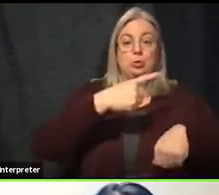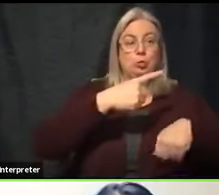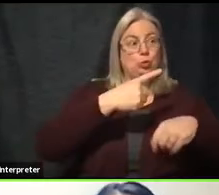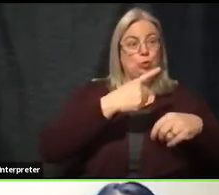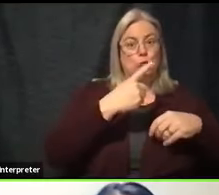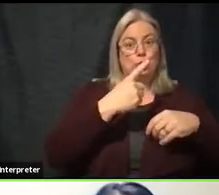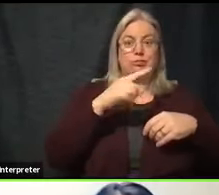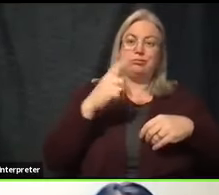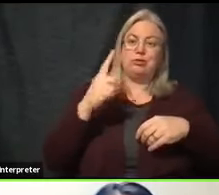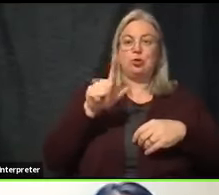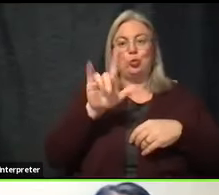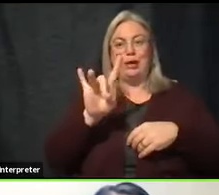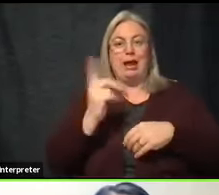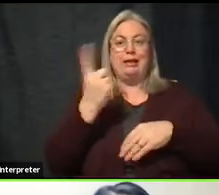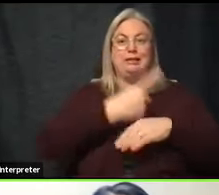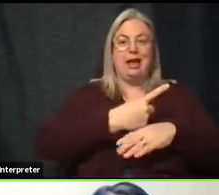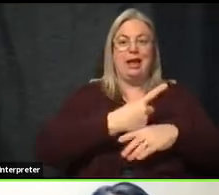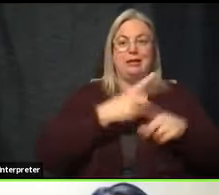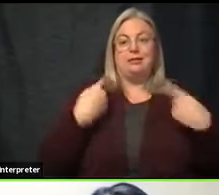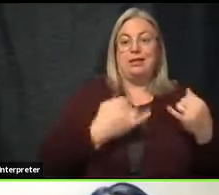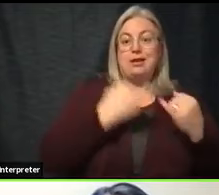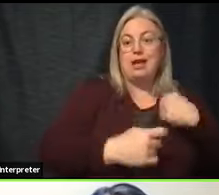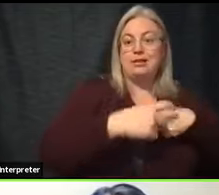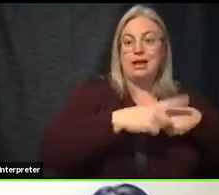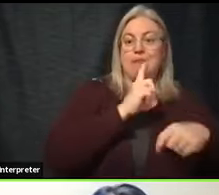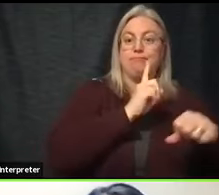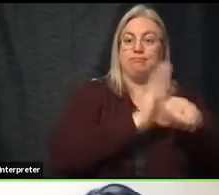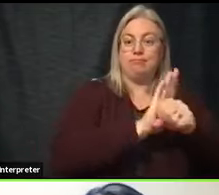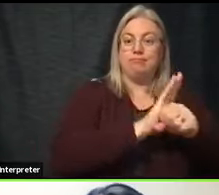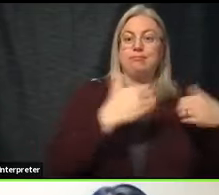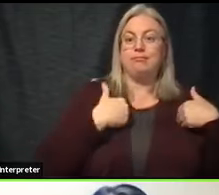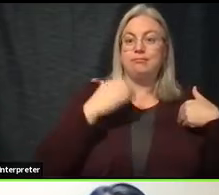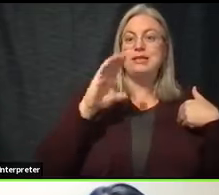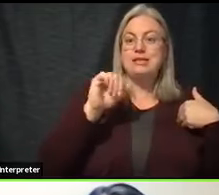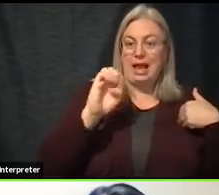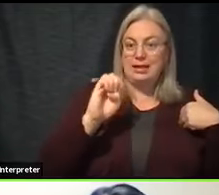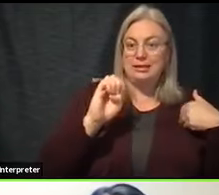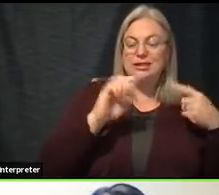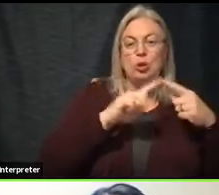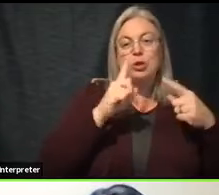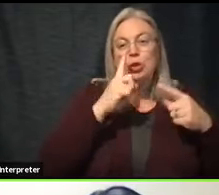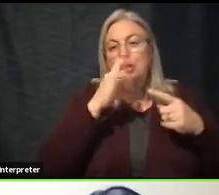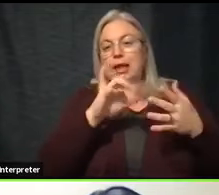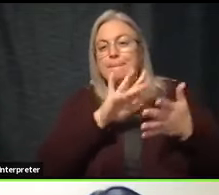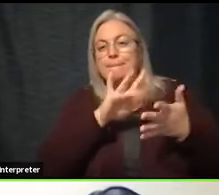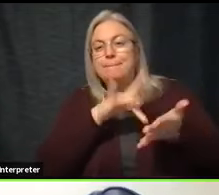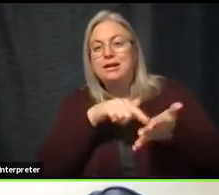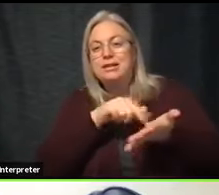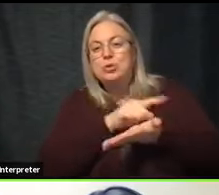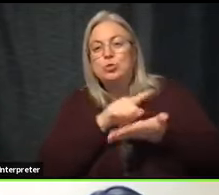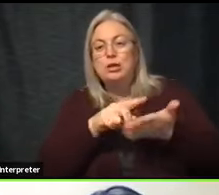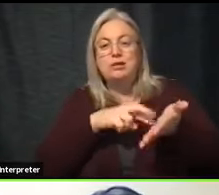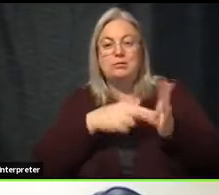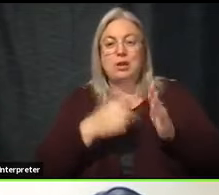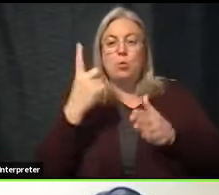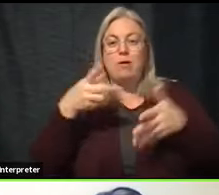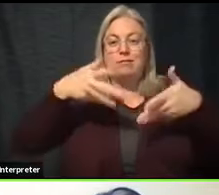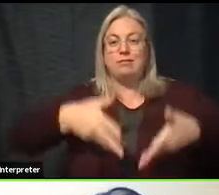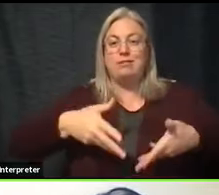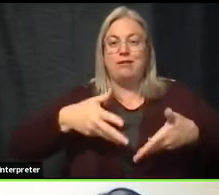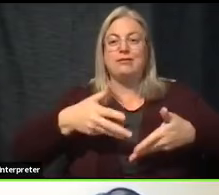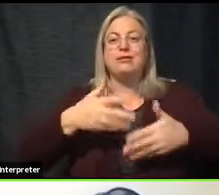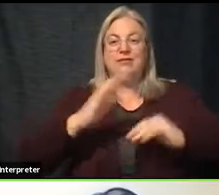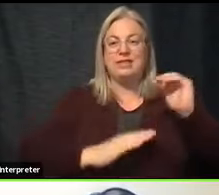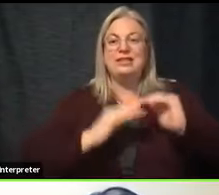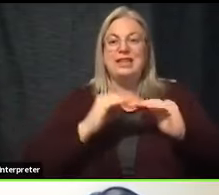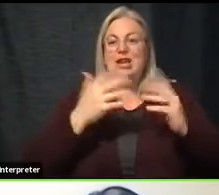28 days since their last case. So it looks like by the middle of this week, we're going to have one facility left, and they're already on sort of